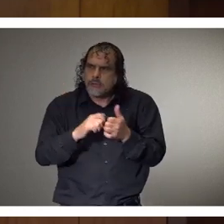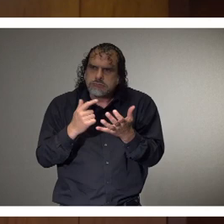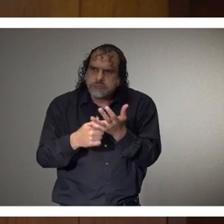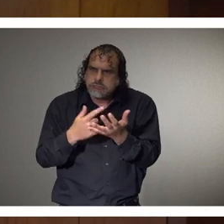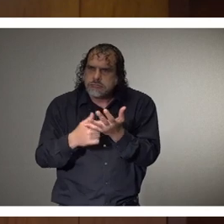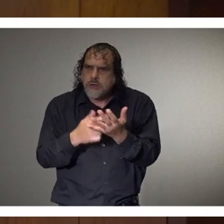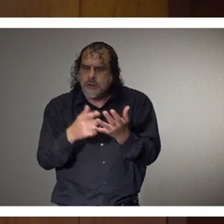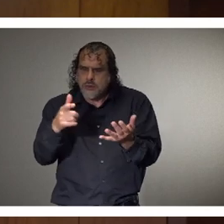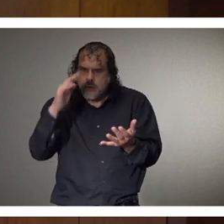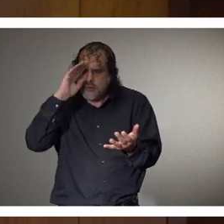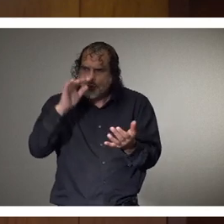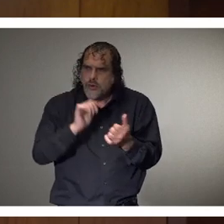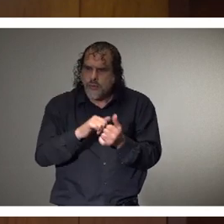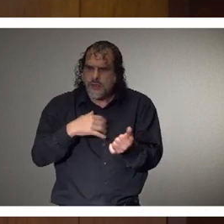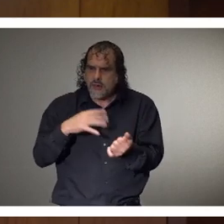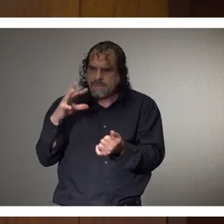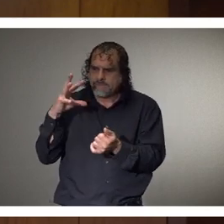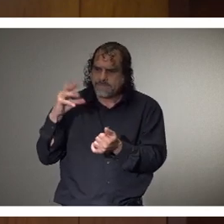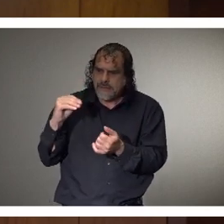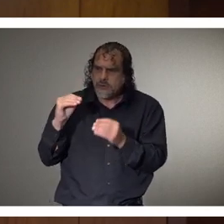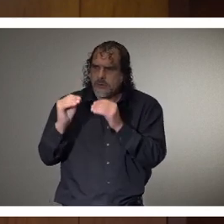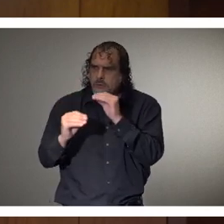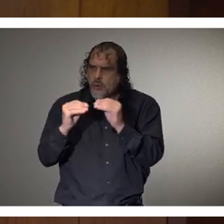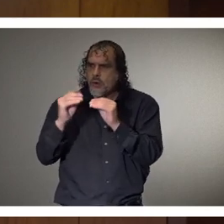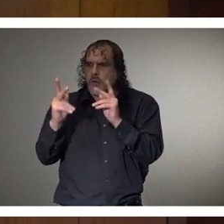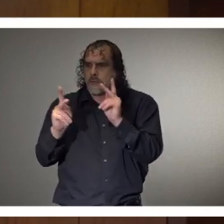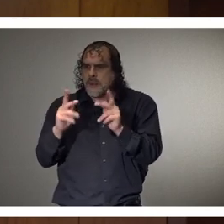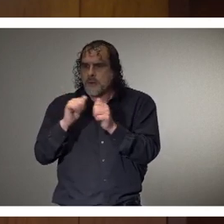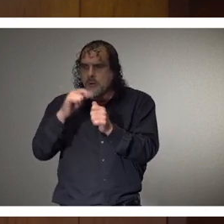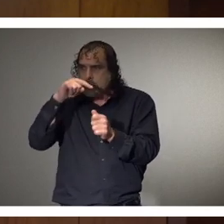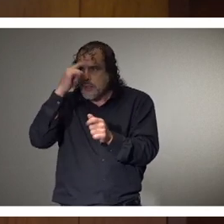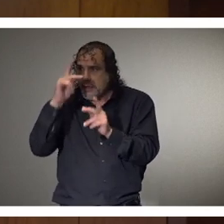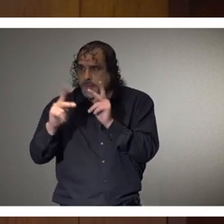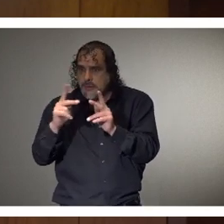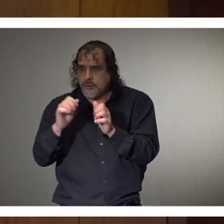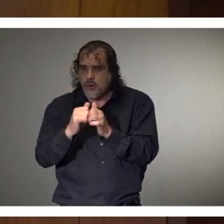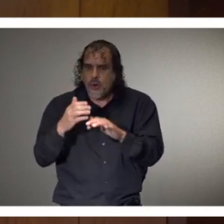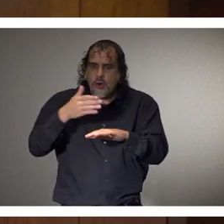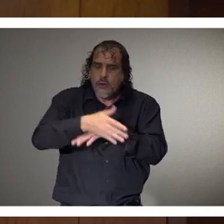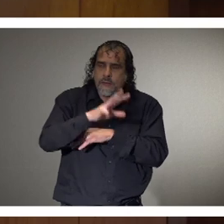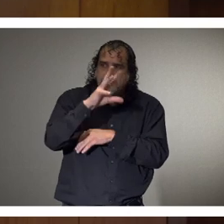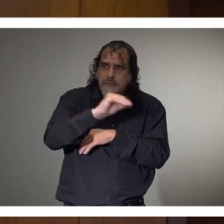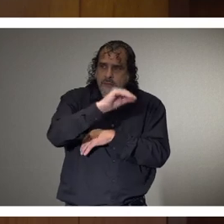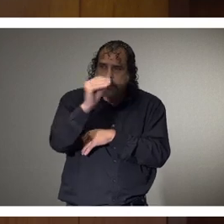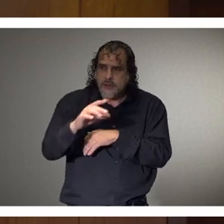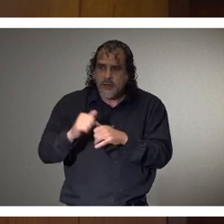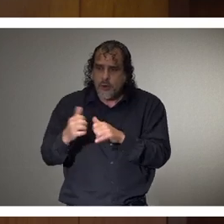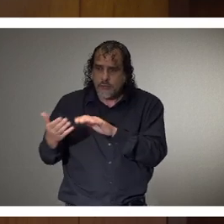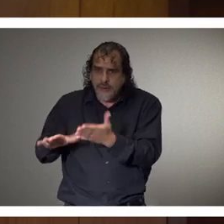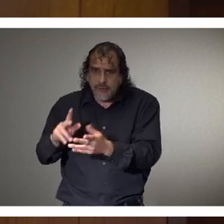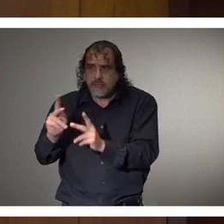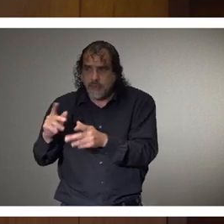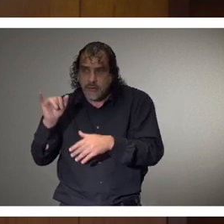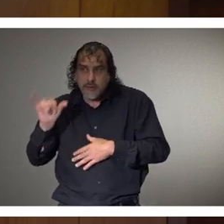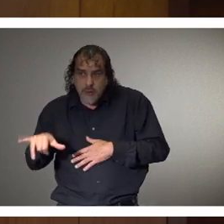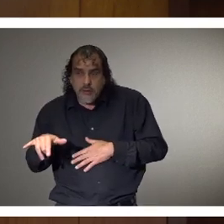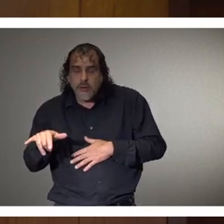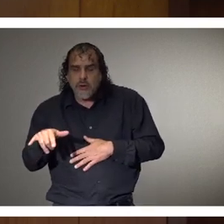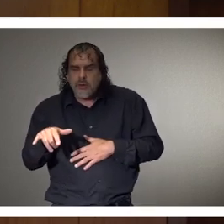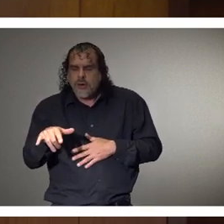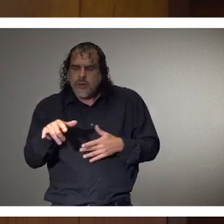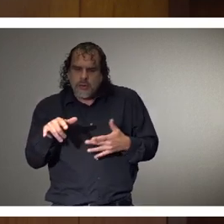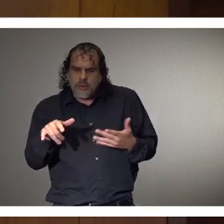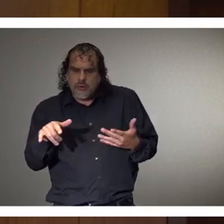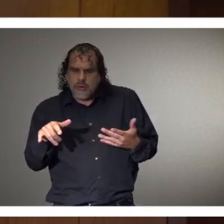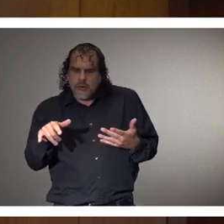now knowing that 50 or more cases were African-American, more than 50 percent, you said, the deaths were African-American. Is there anything,